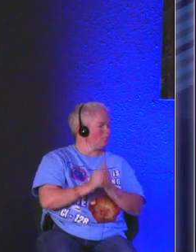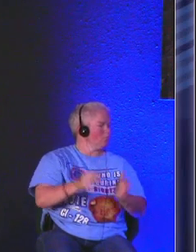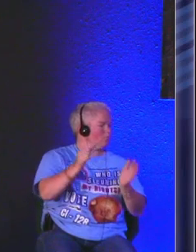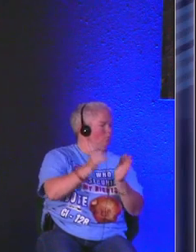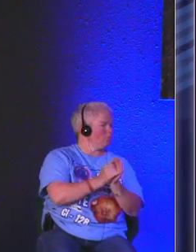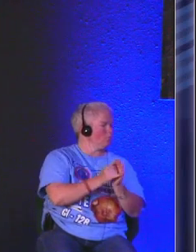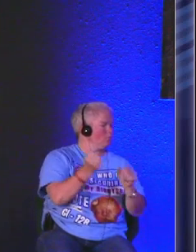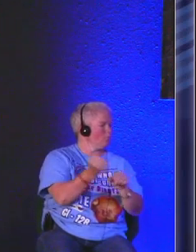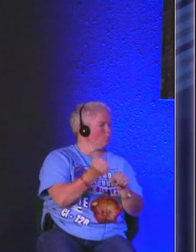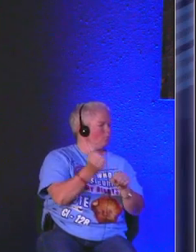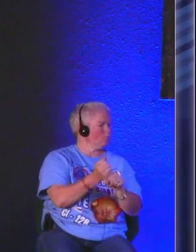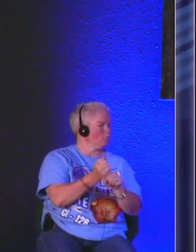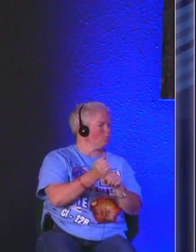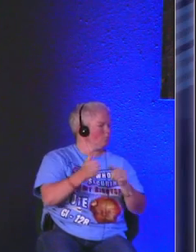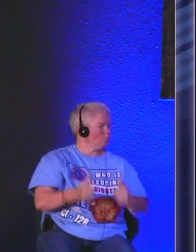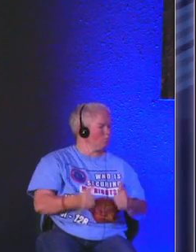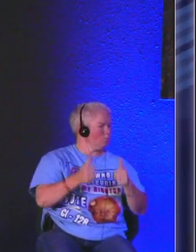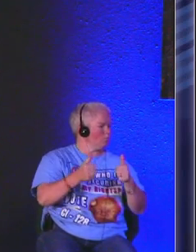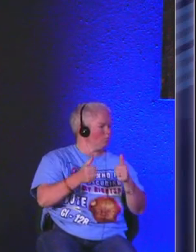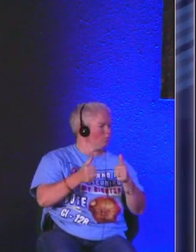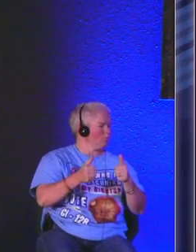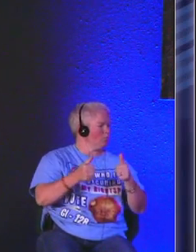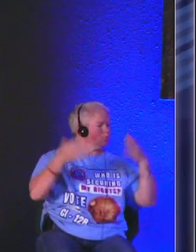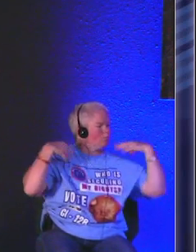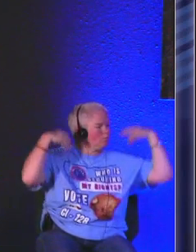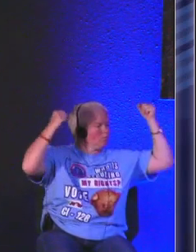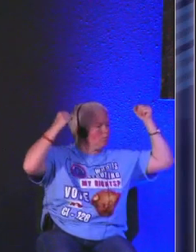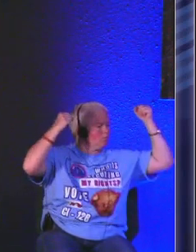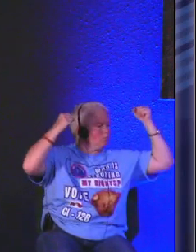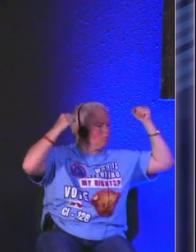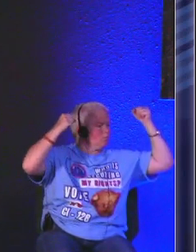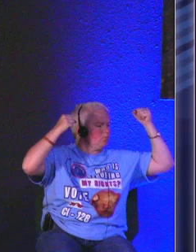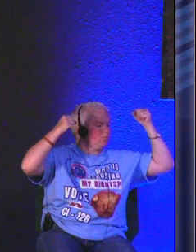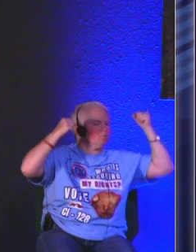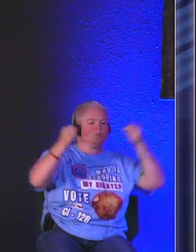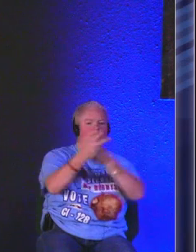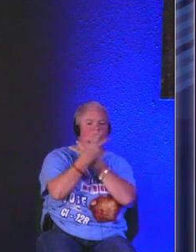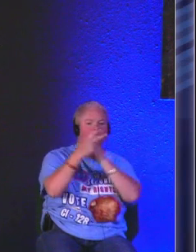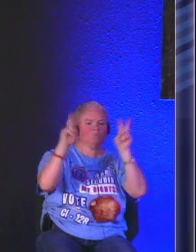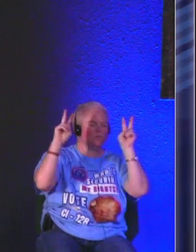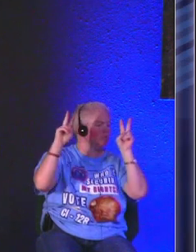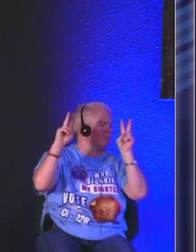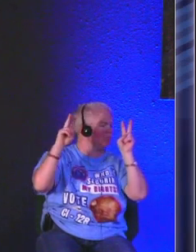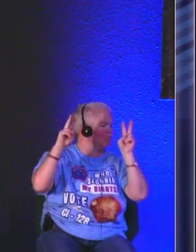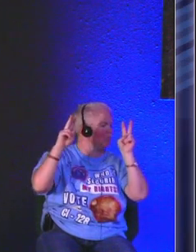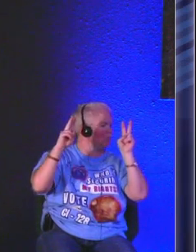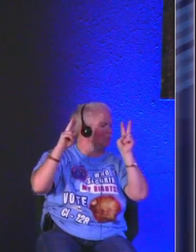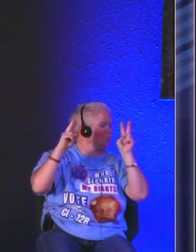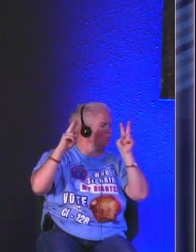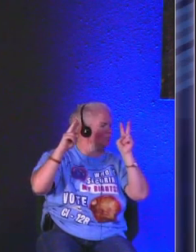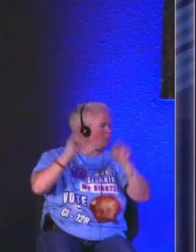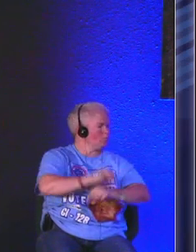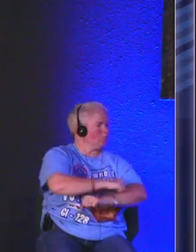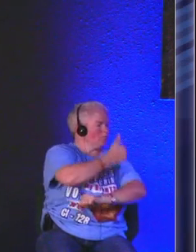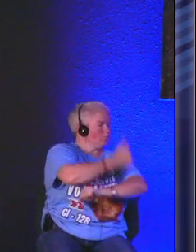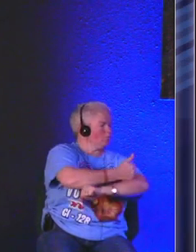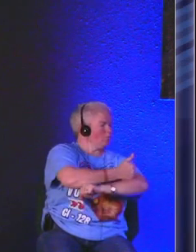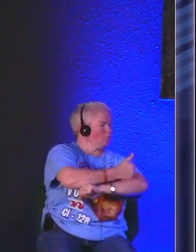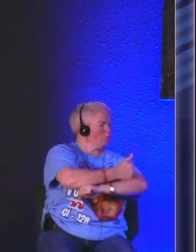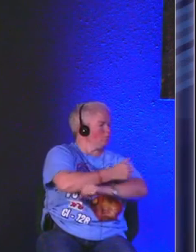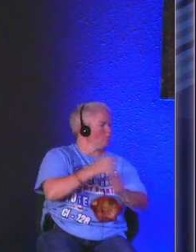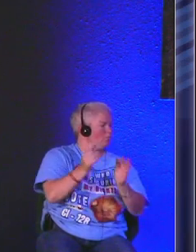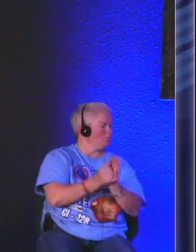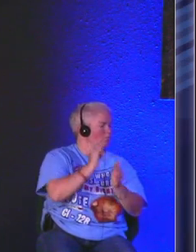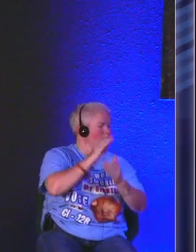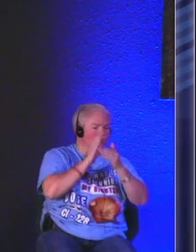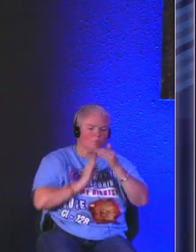power that enables me to live a life of confidence and triumph and it's in his authority